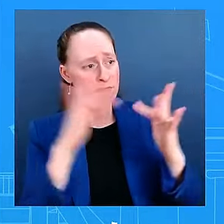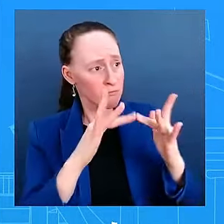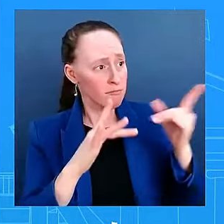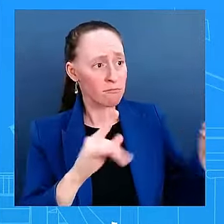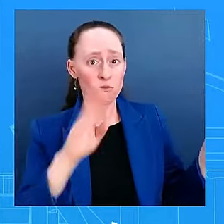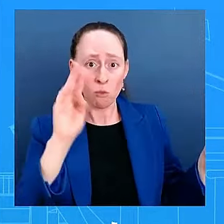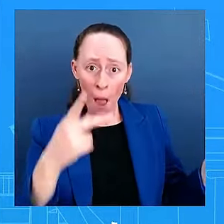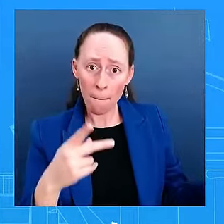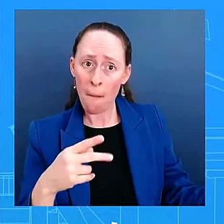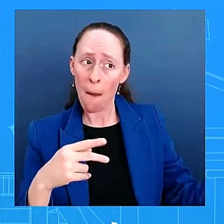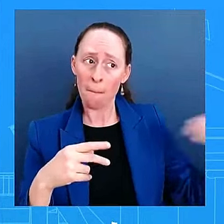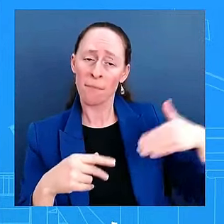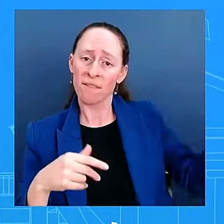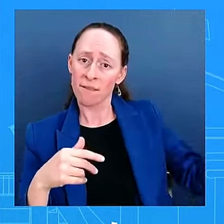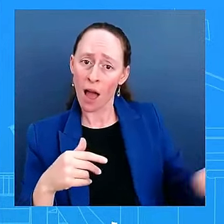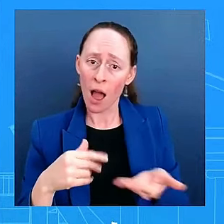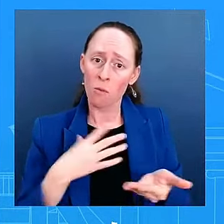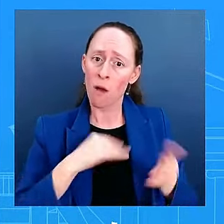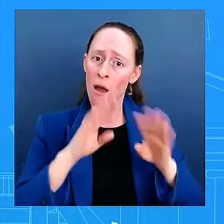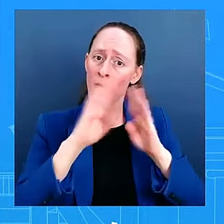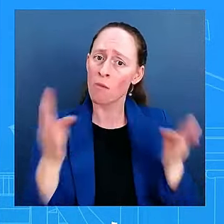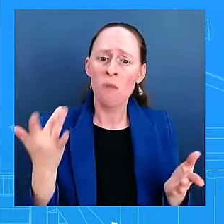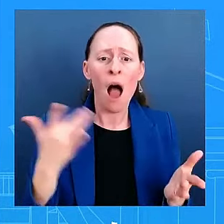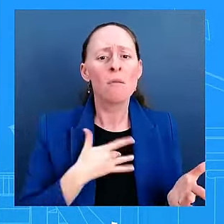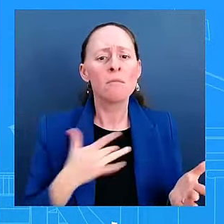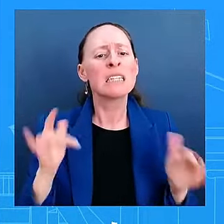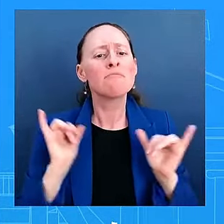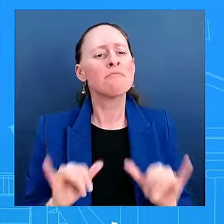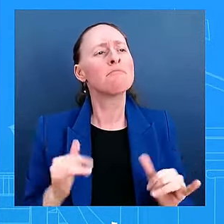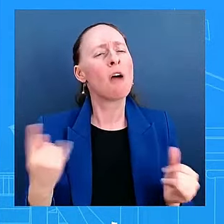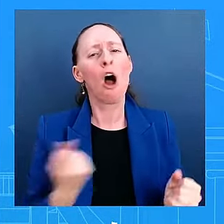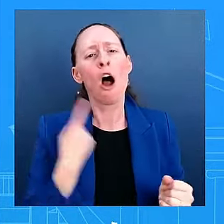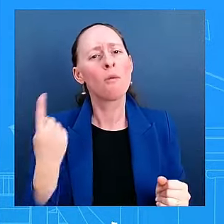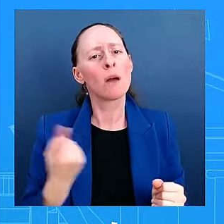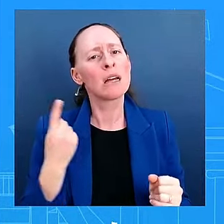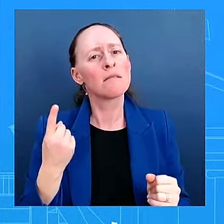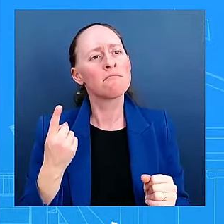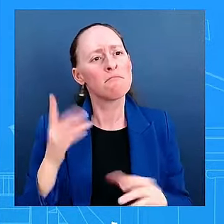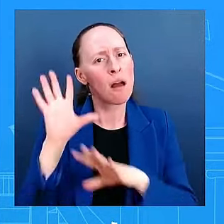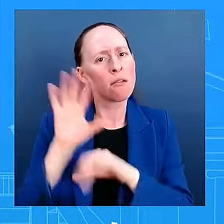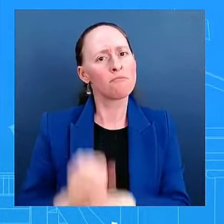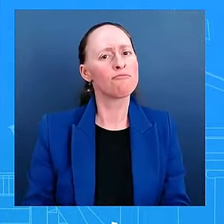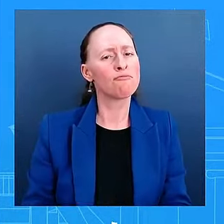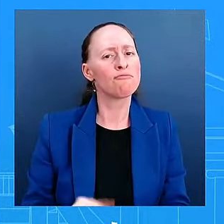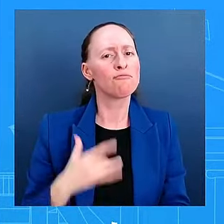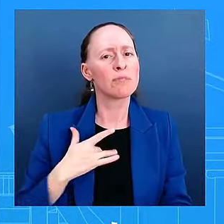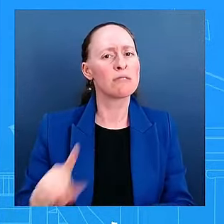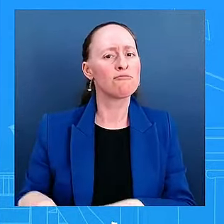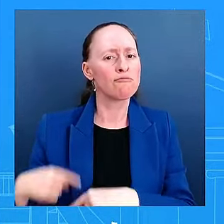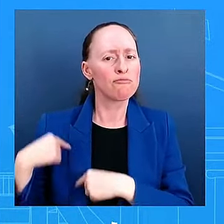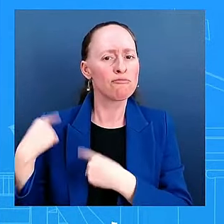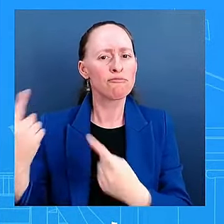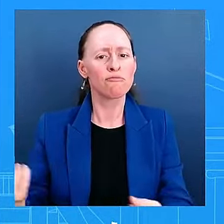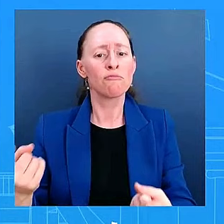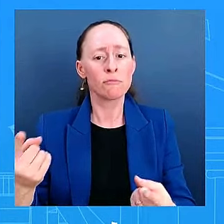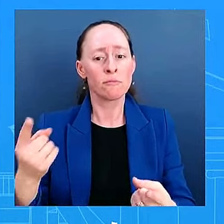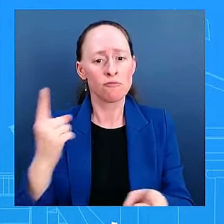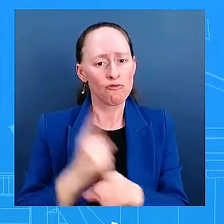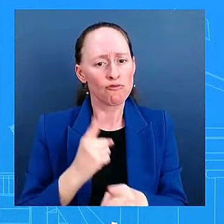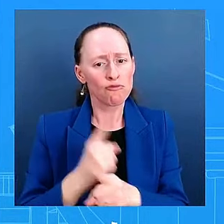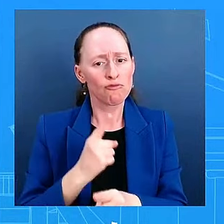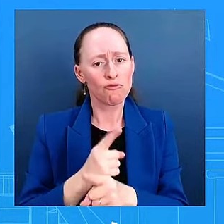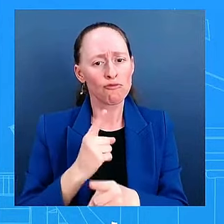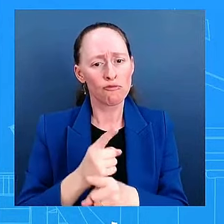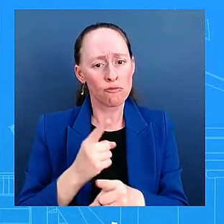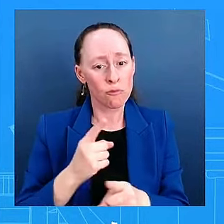That is customary. That is what you do. If you respect what the American people decided, that's what you